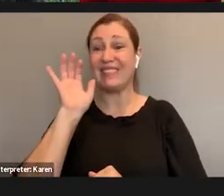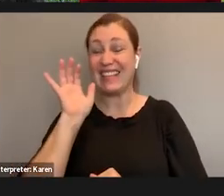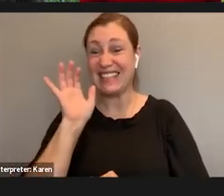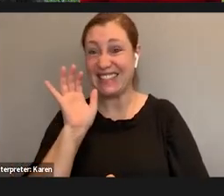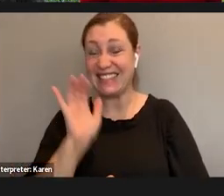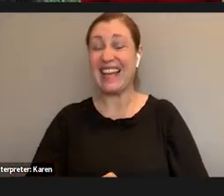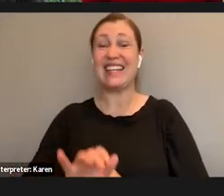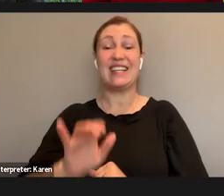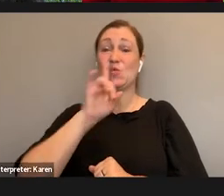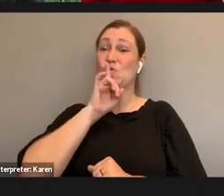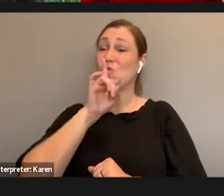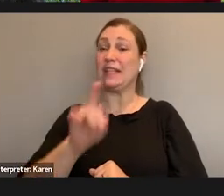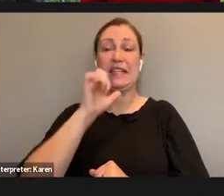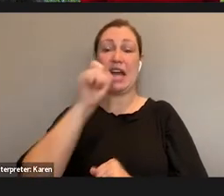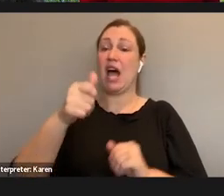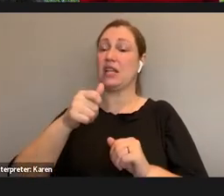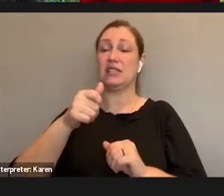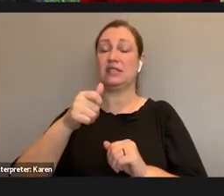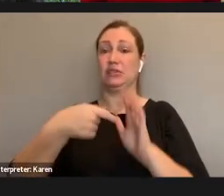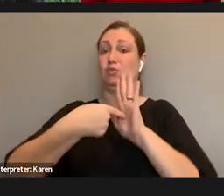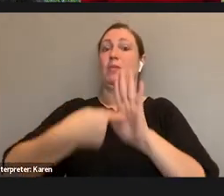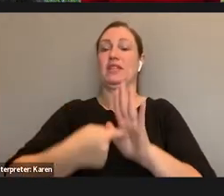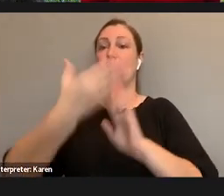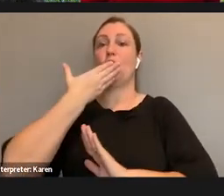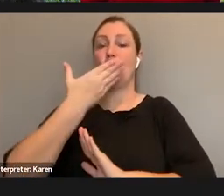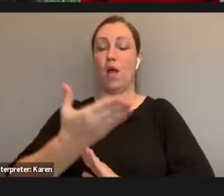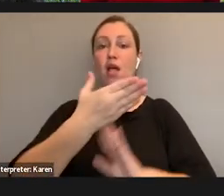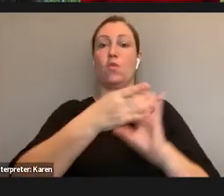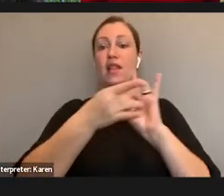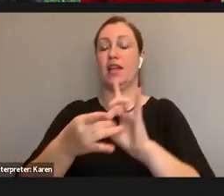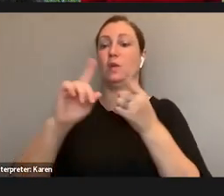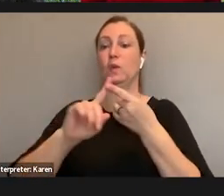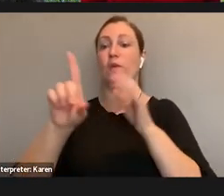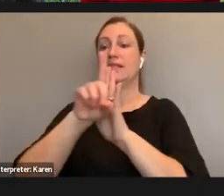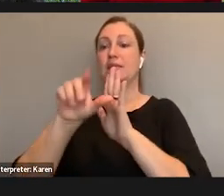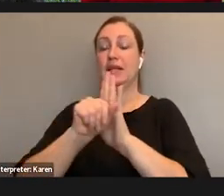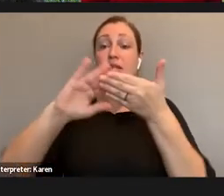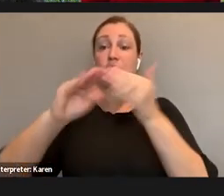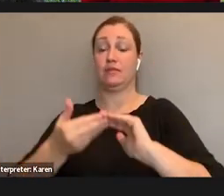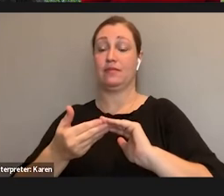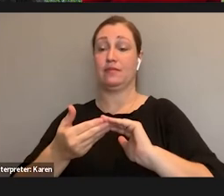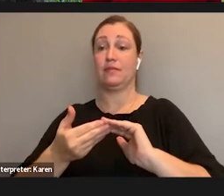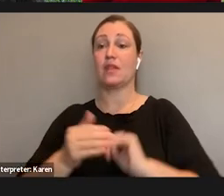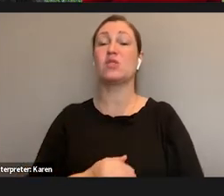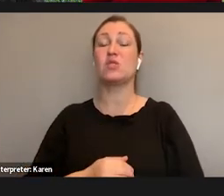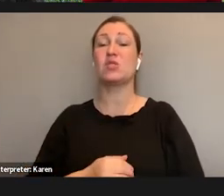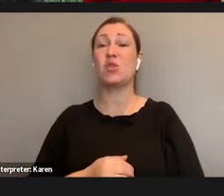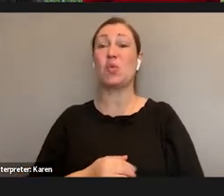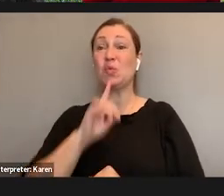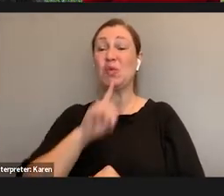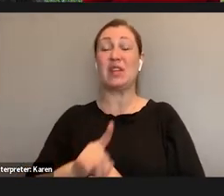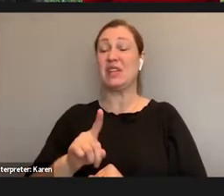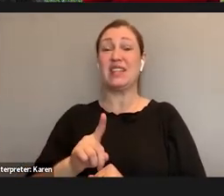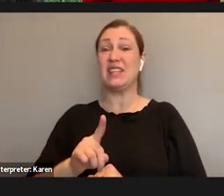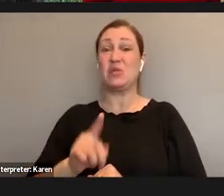underrepresentation of the disabled community. So the lack of accommodations and viable pathways